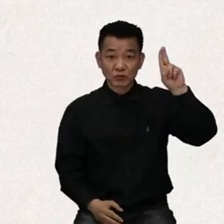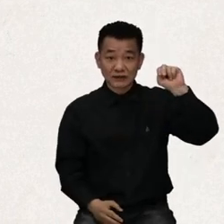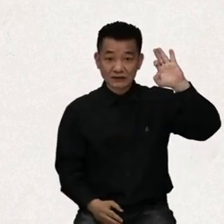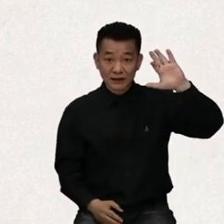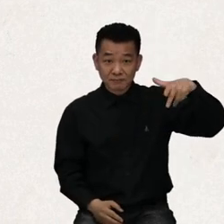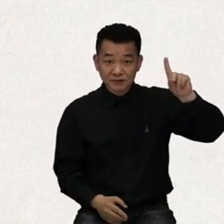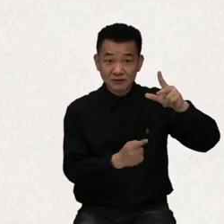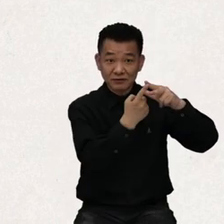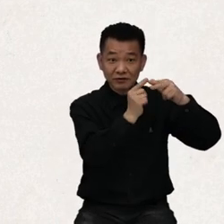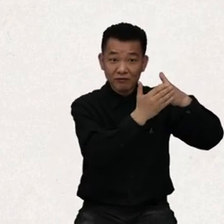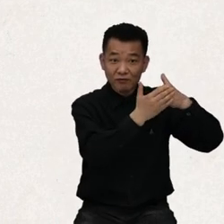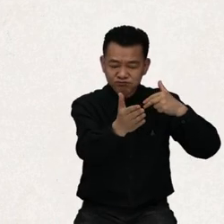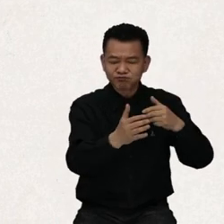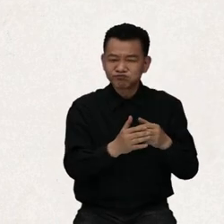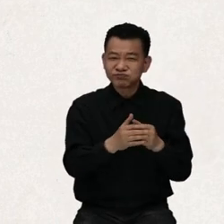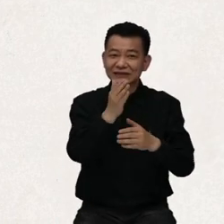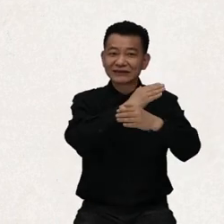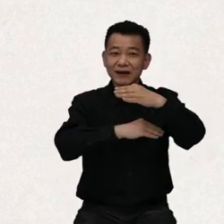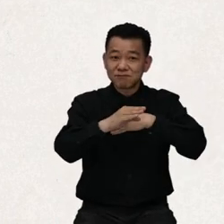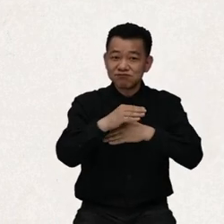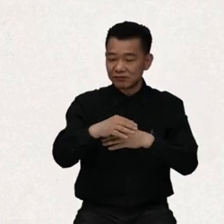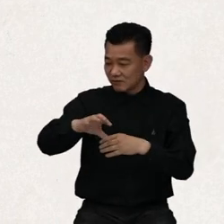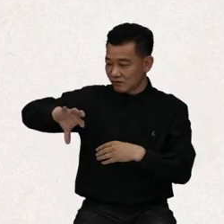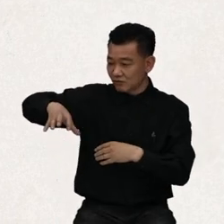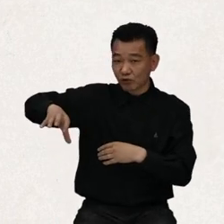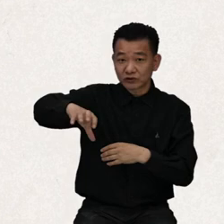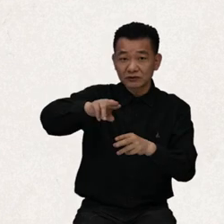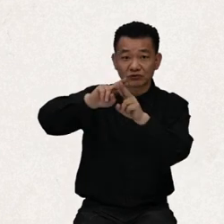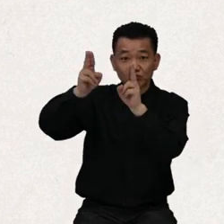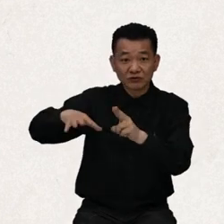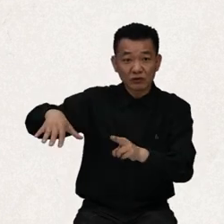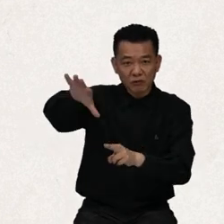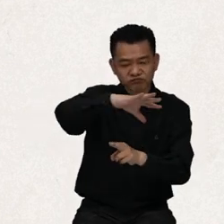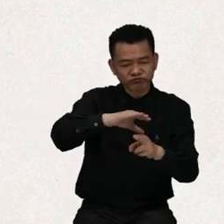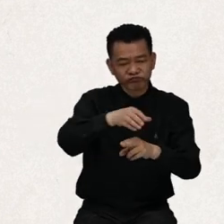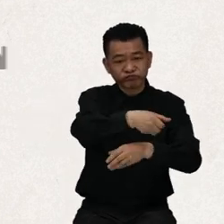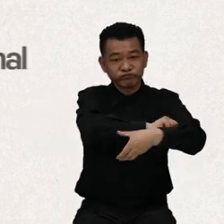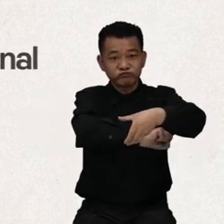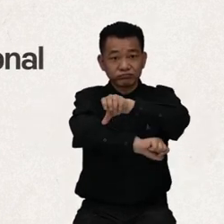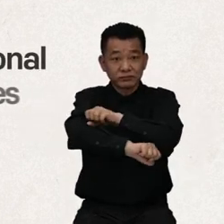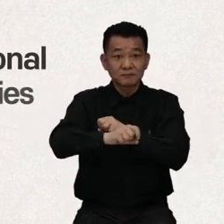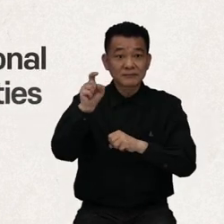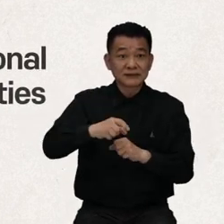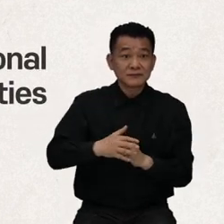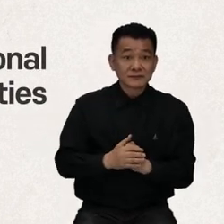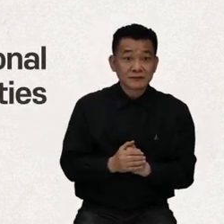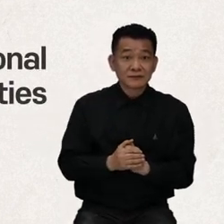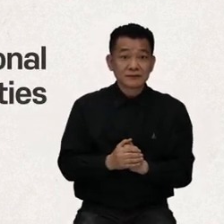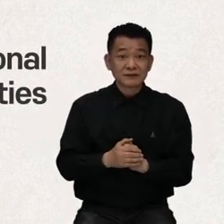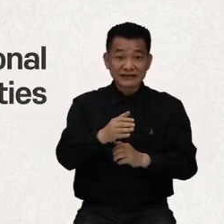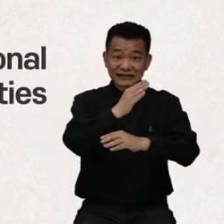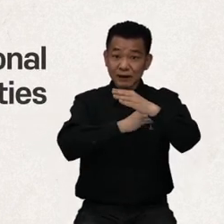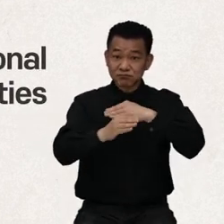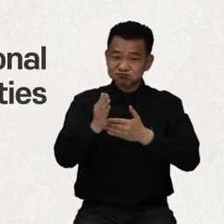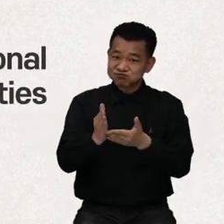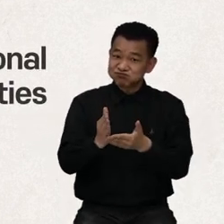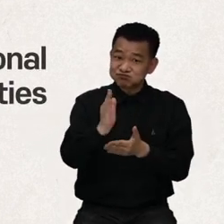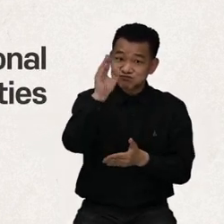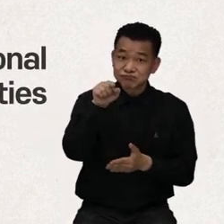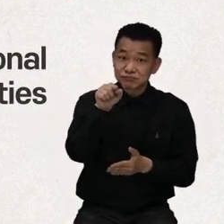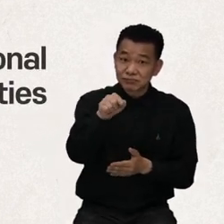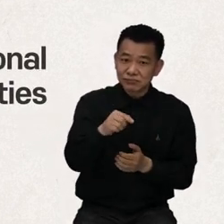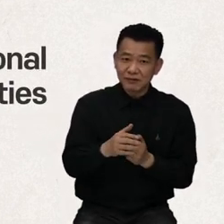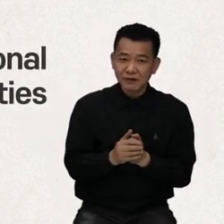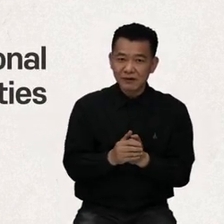the fact that the rights of persons with disabilities were not significantly improved despite the international efforts to empower them